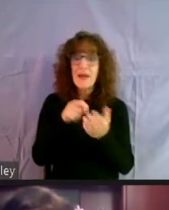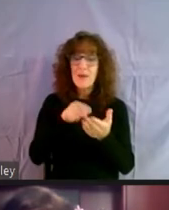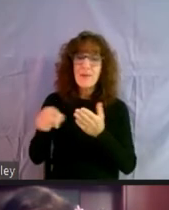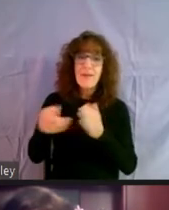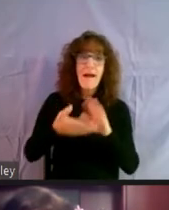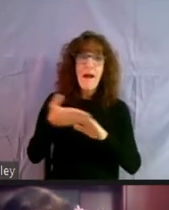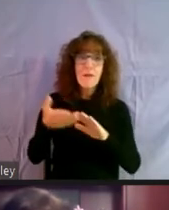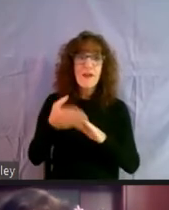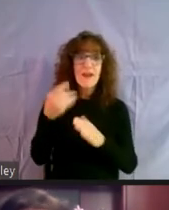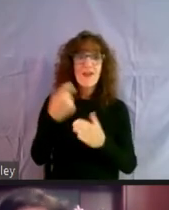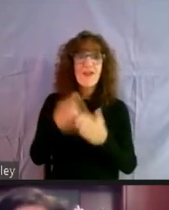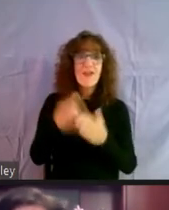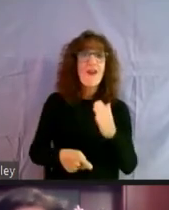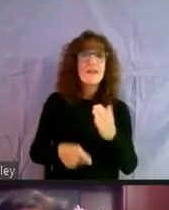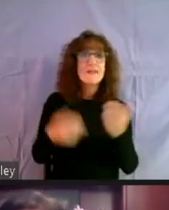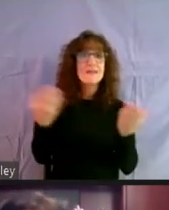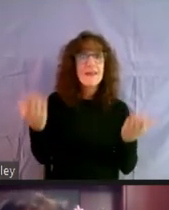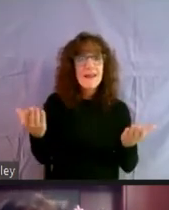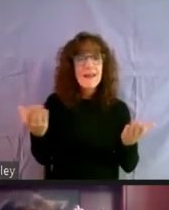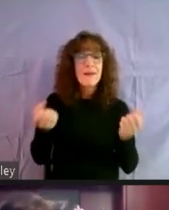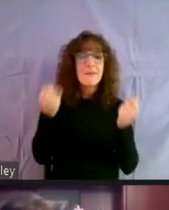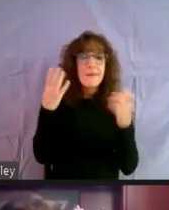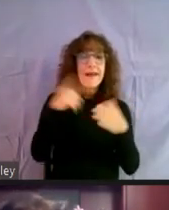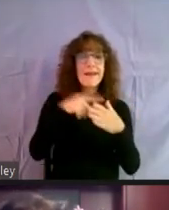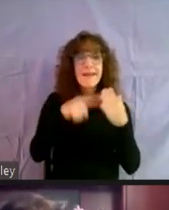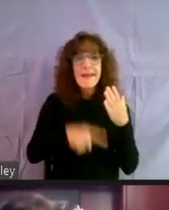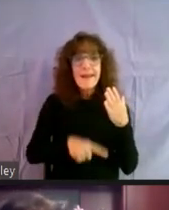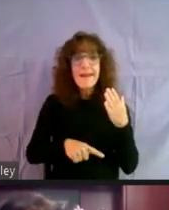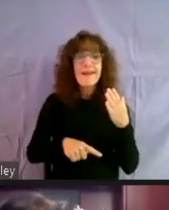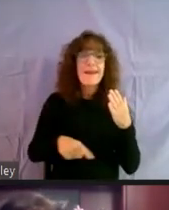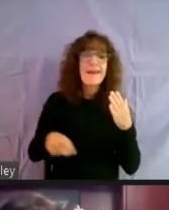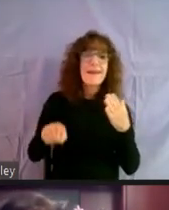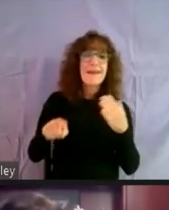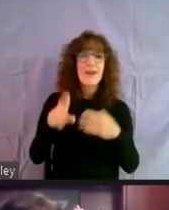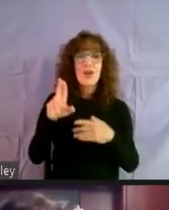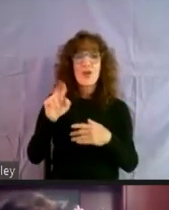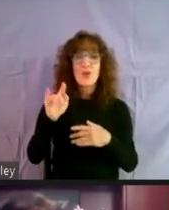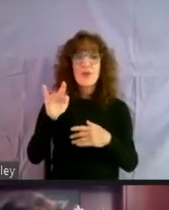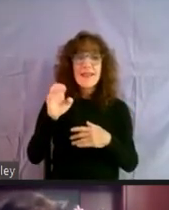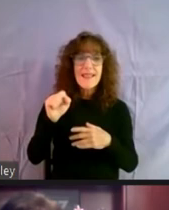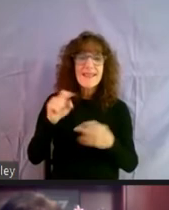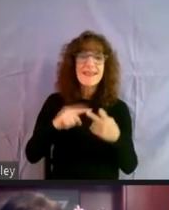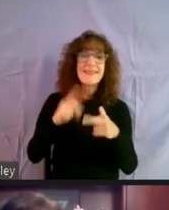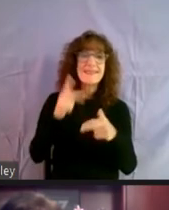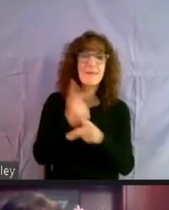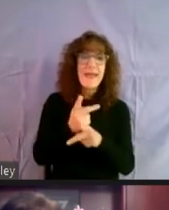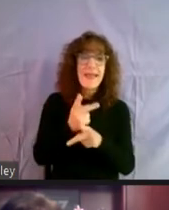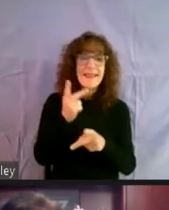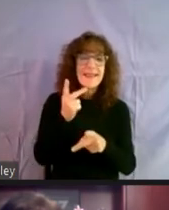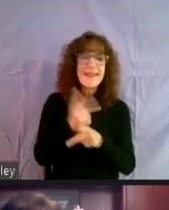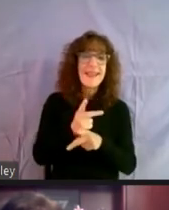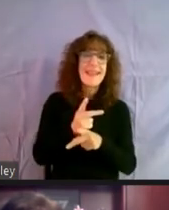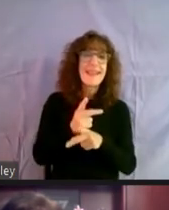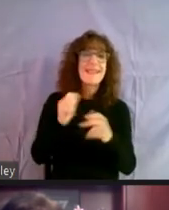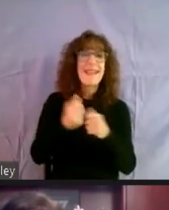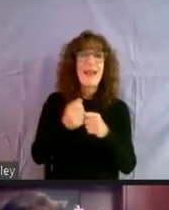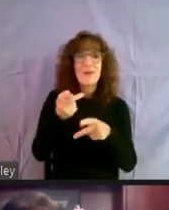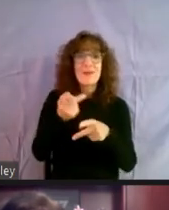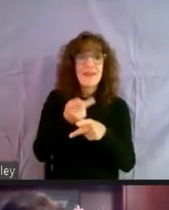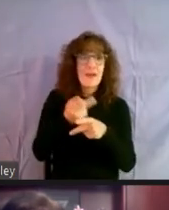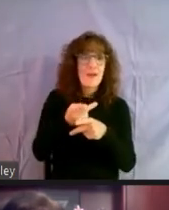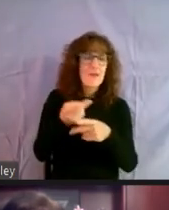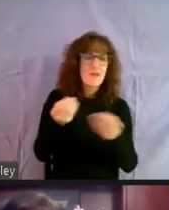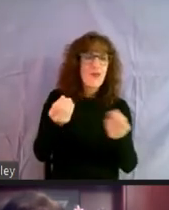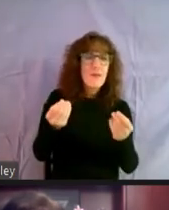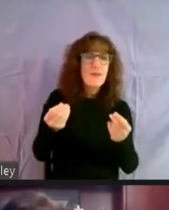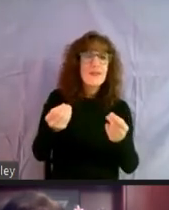costs, you know, which consists of many things, right? You know, our utilities, our maintenance expense, it's how we can upkeep our properties. Uh,